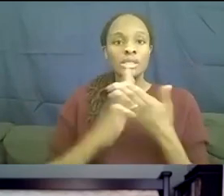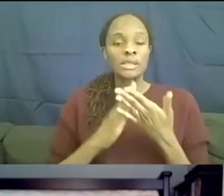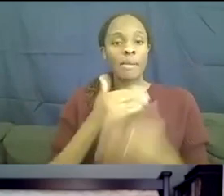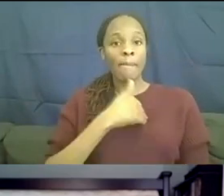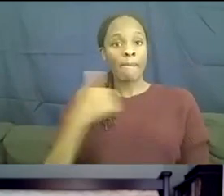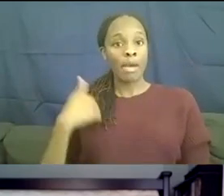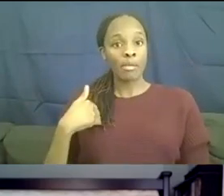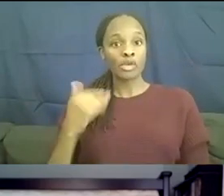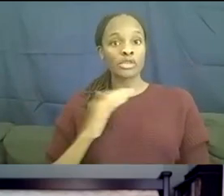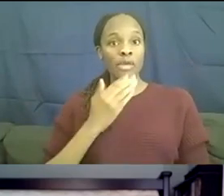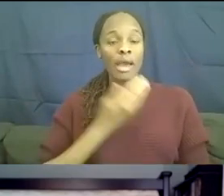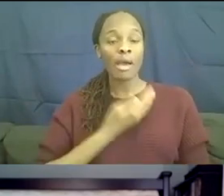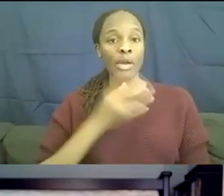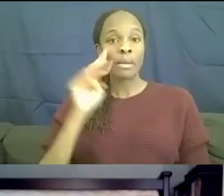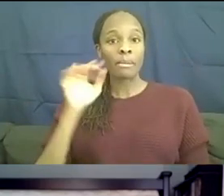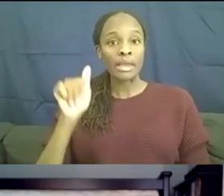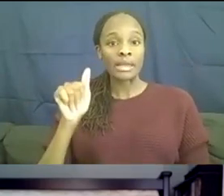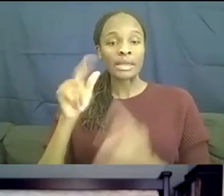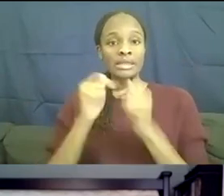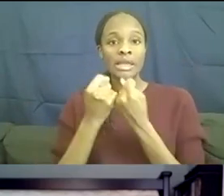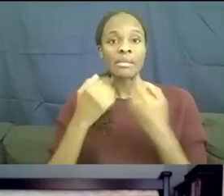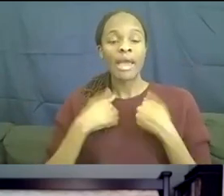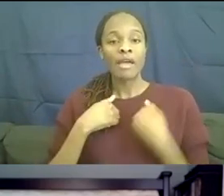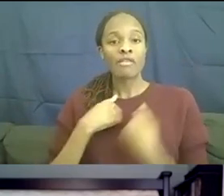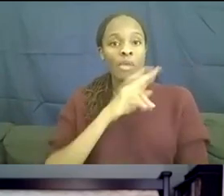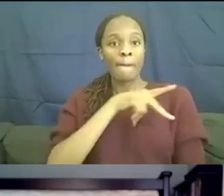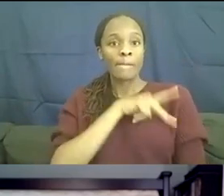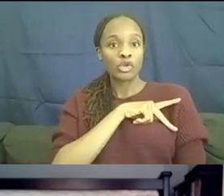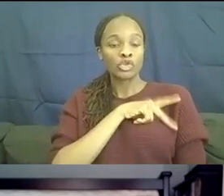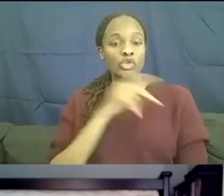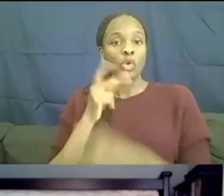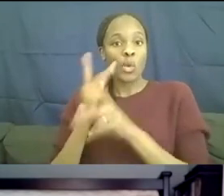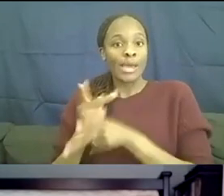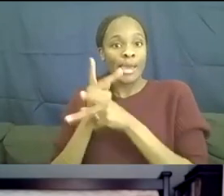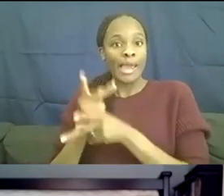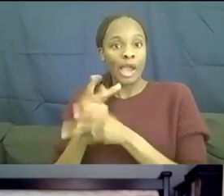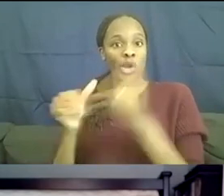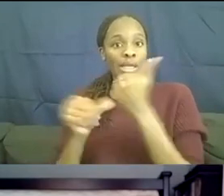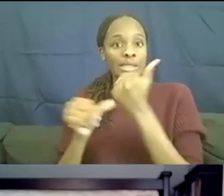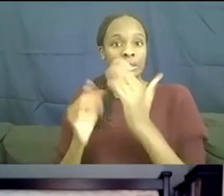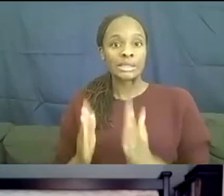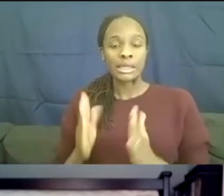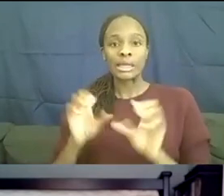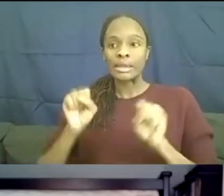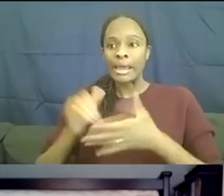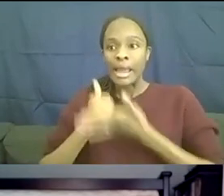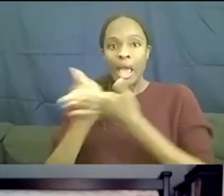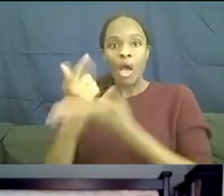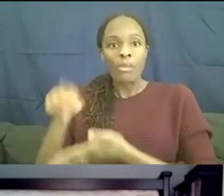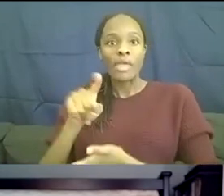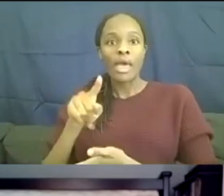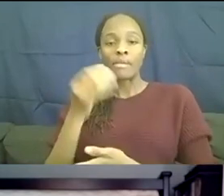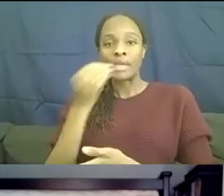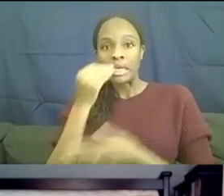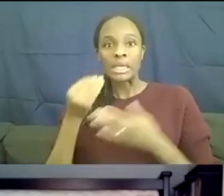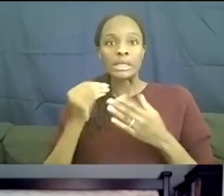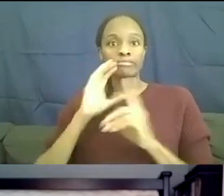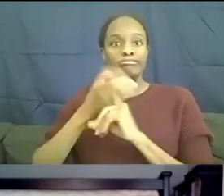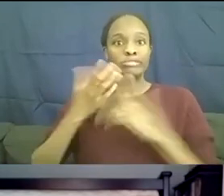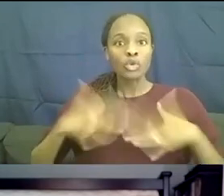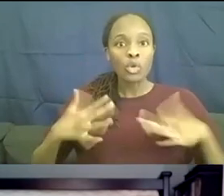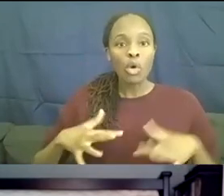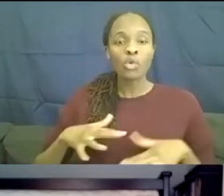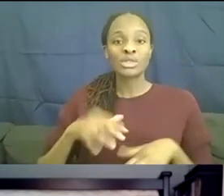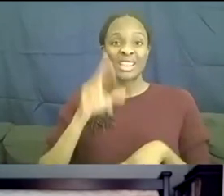personal care assistance, people to help them get dressed and eat. However, those personal care assistants could bring the